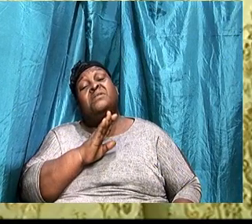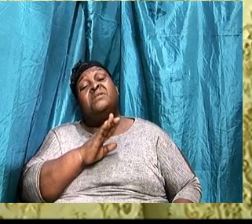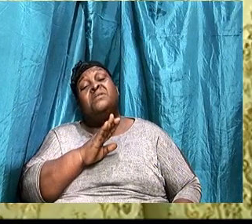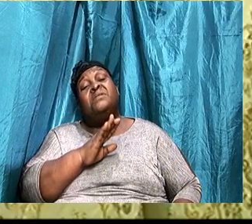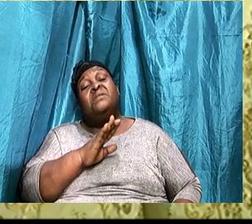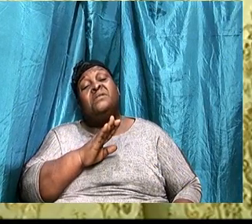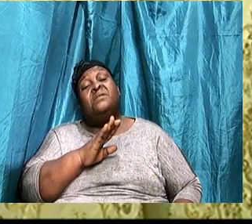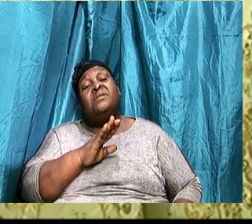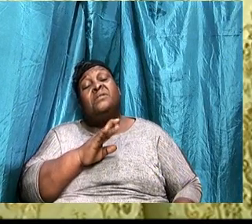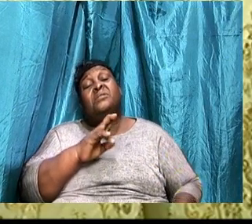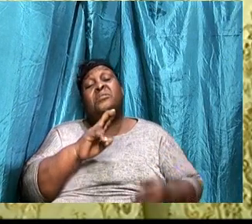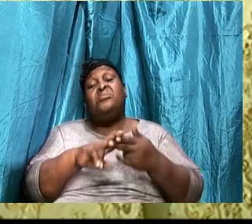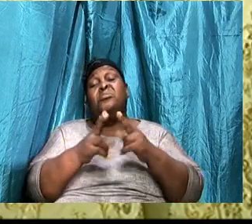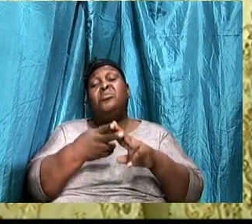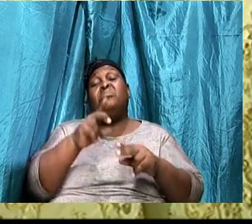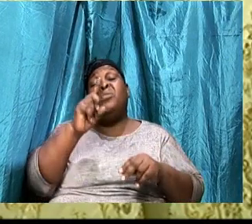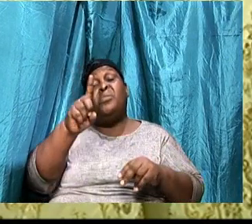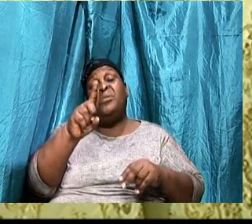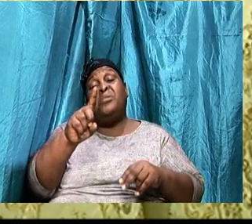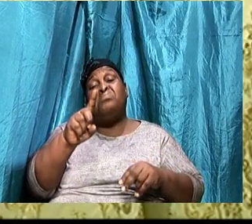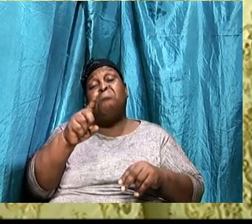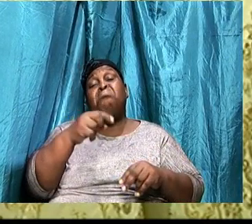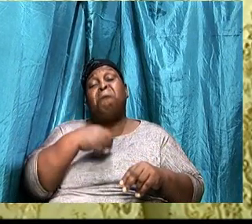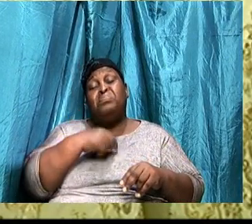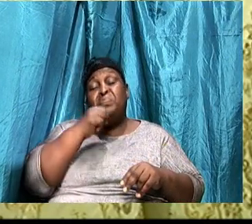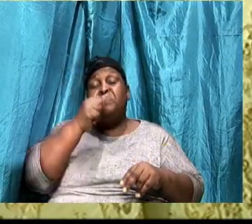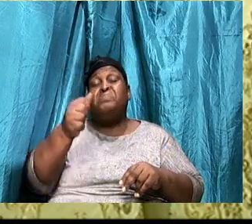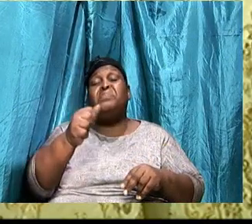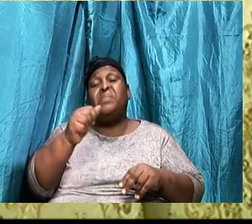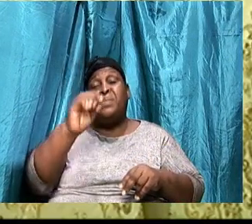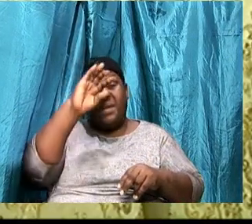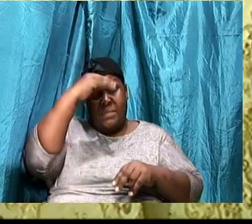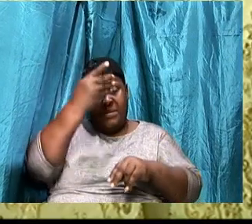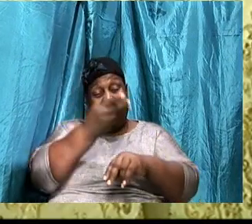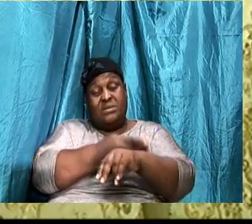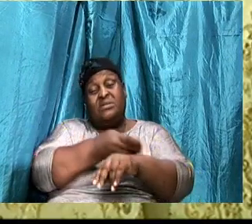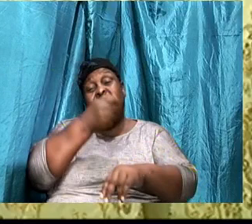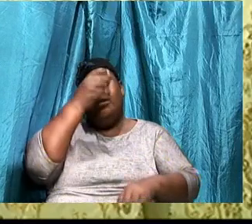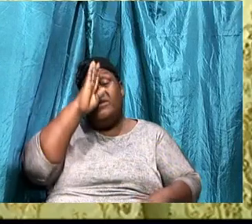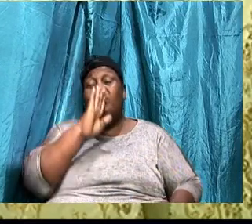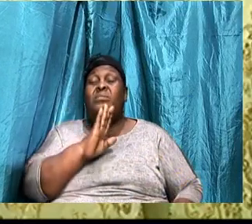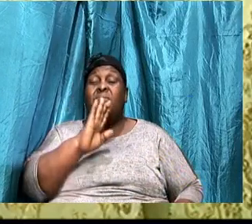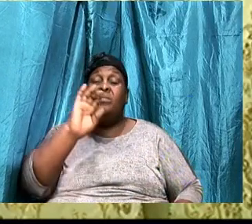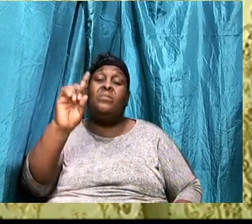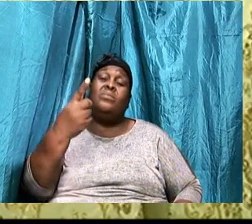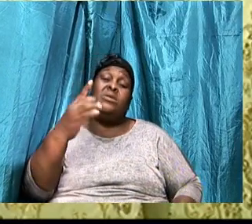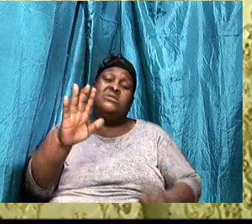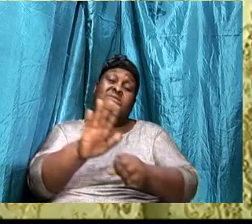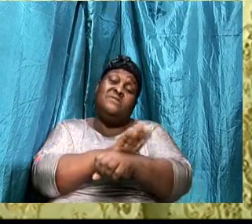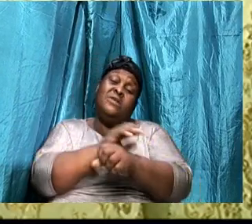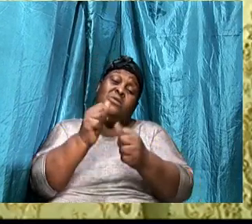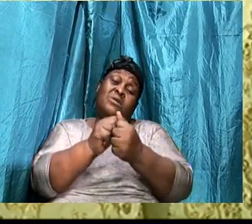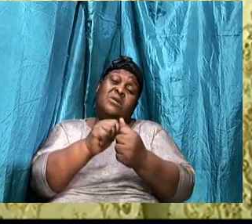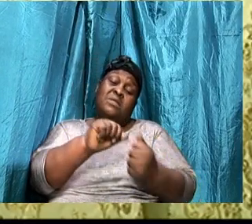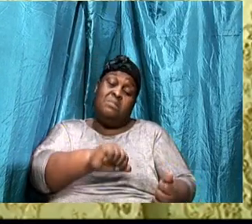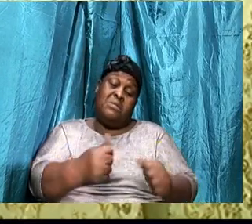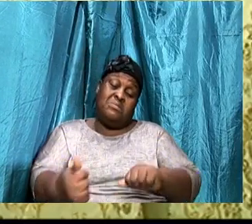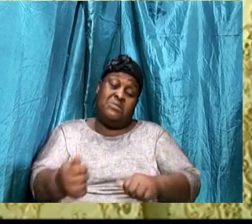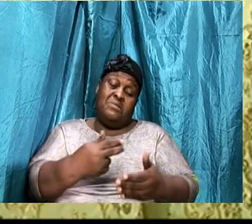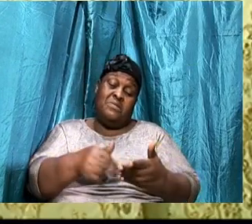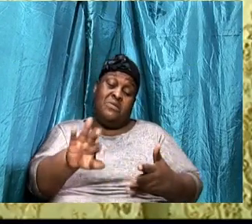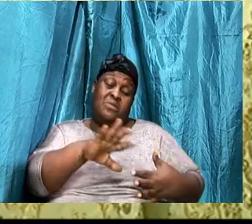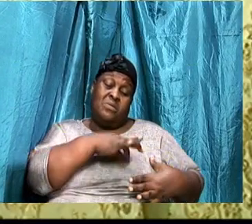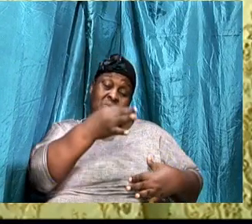am a child of God. Once you are filled with the baptism of the Holy Ghost, once you have